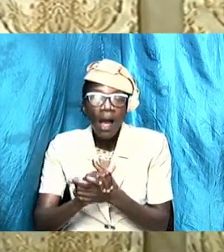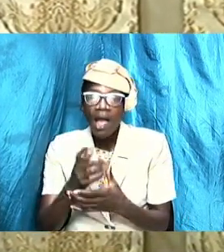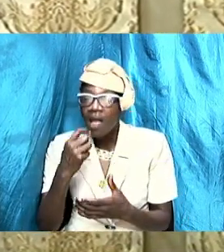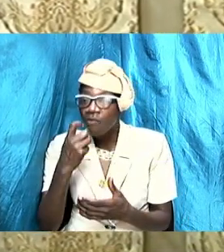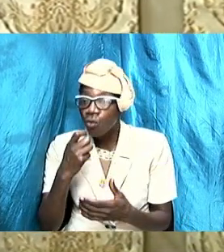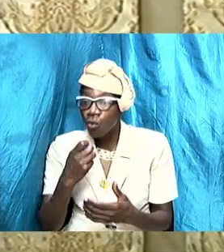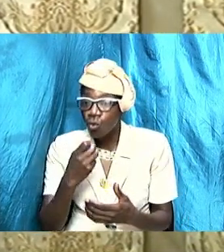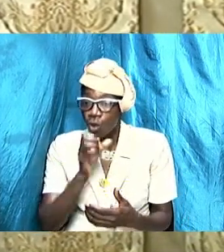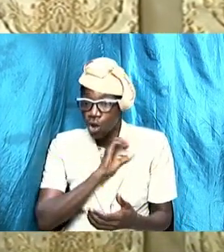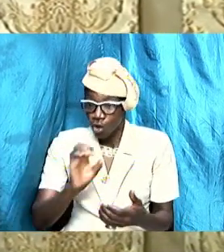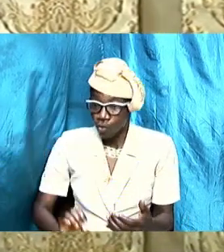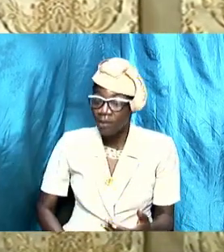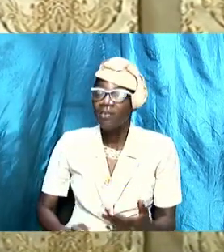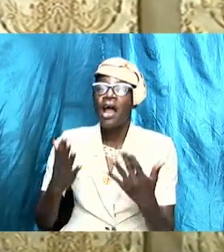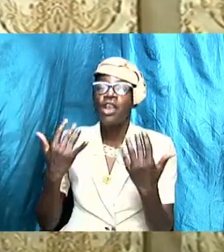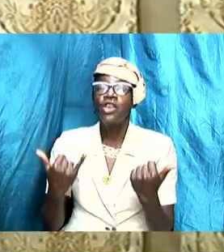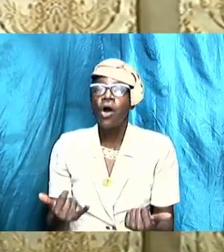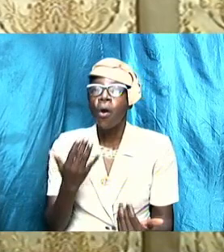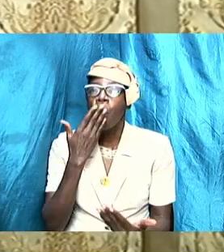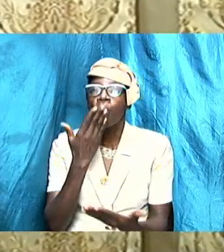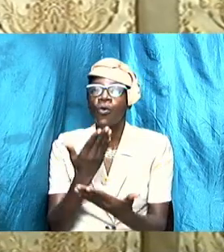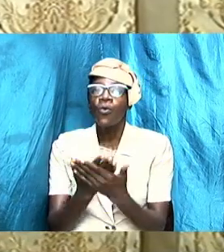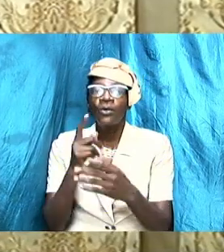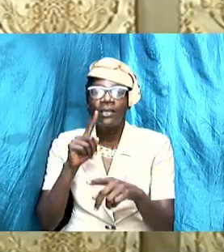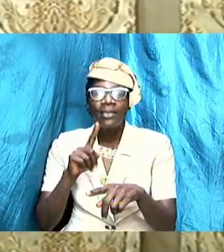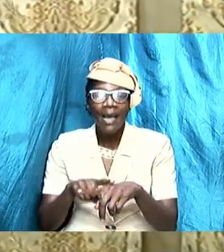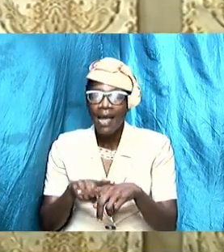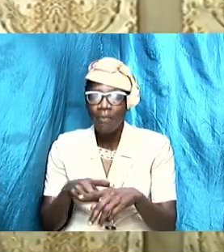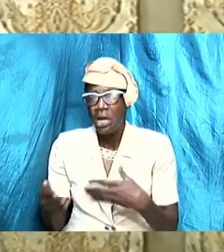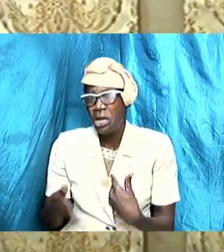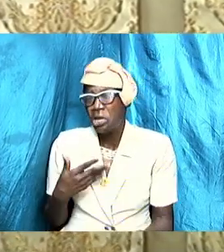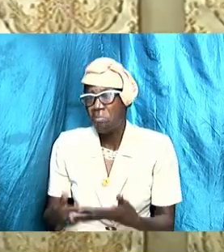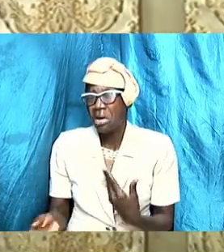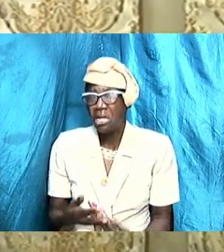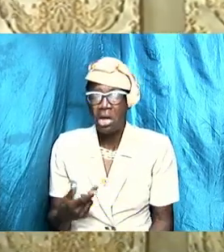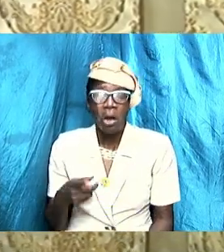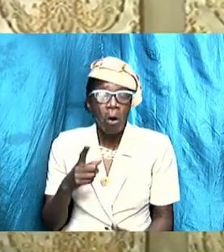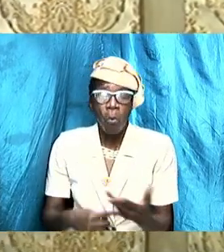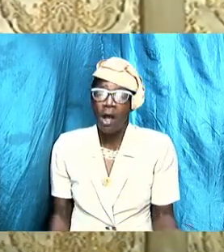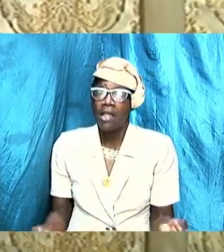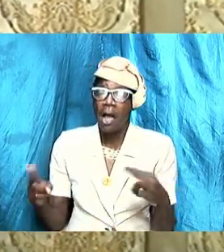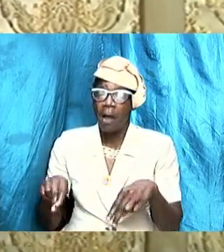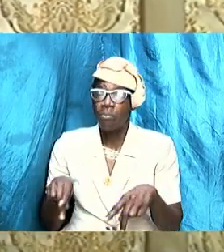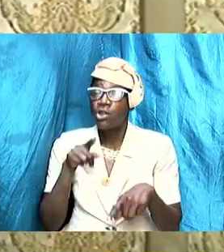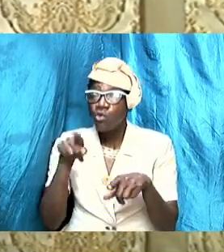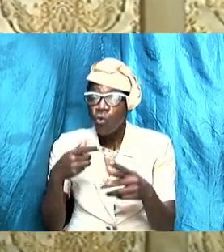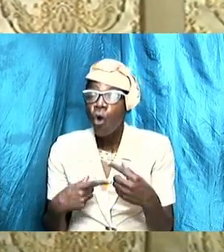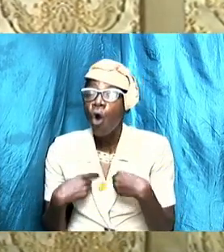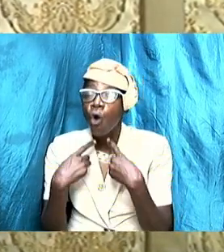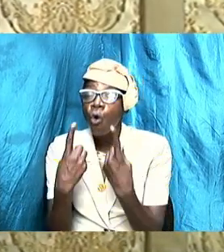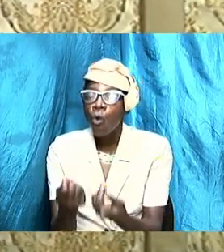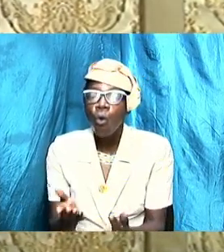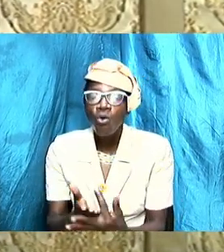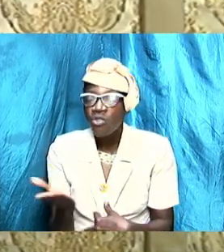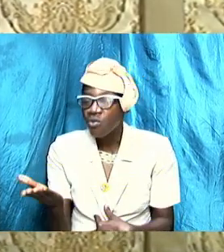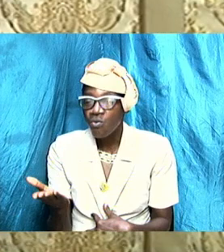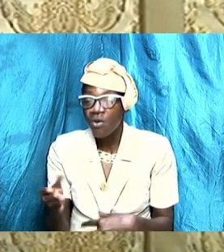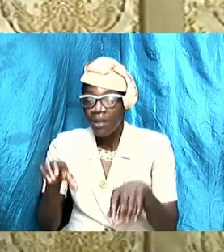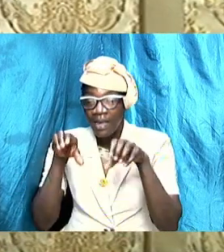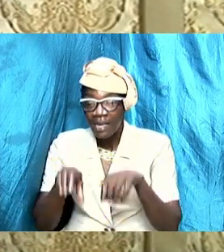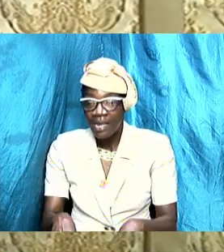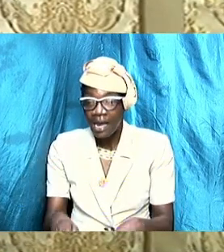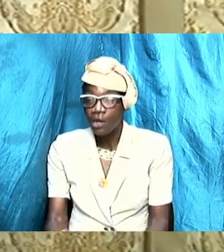now is a good time, irrespective of what you have gone through. There can be restoration.